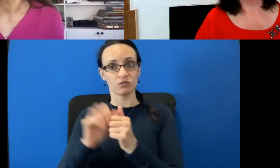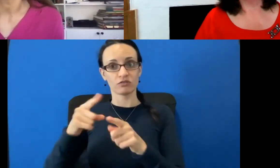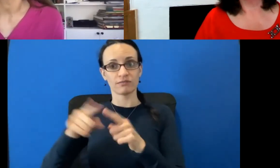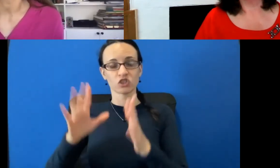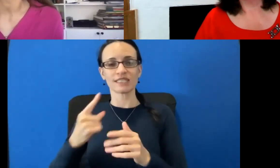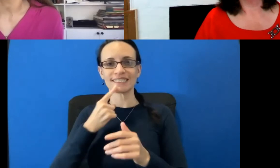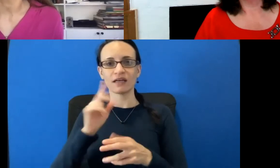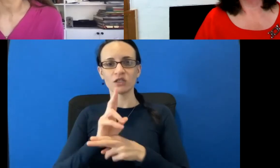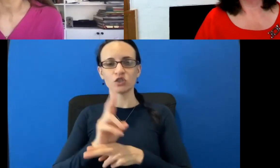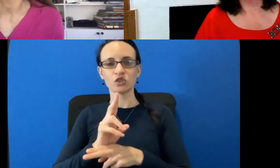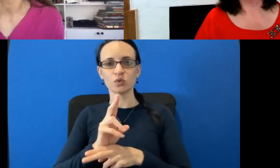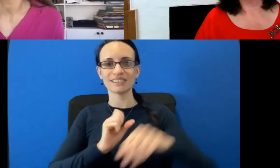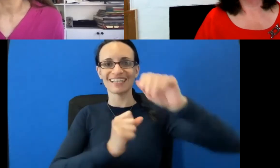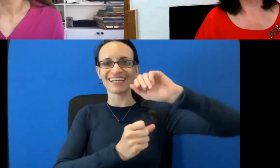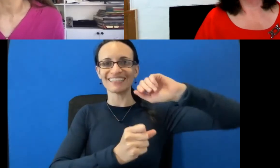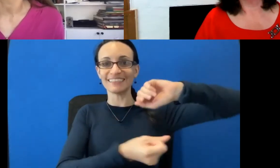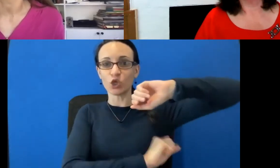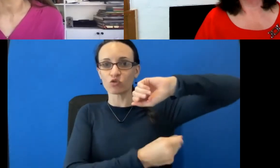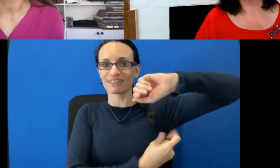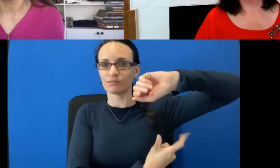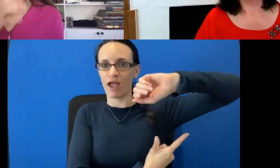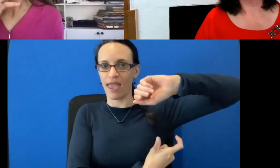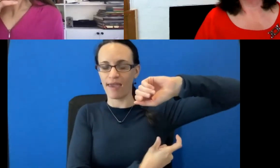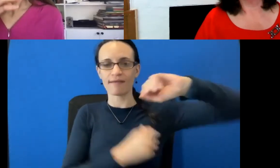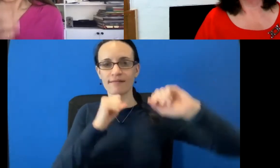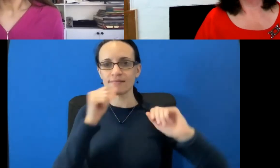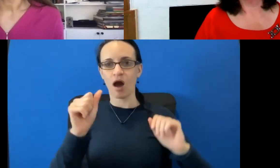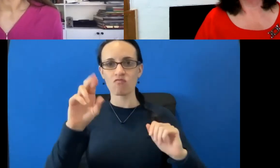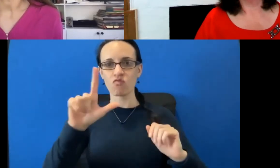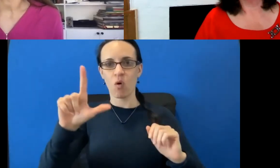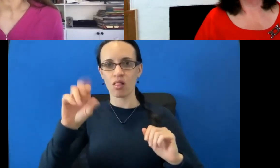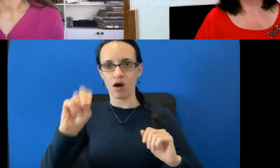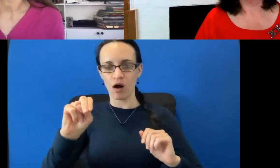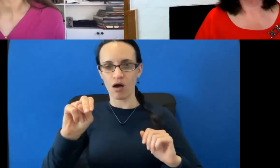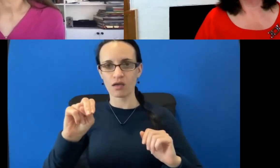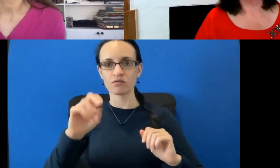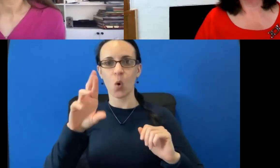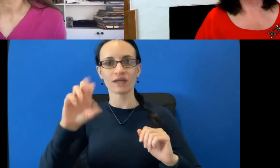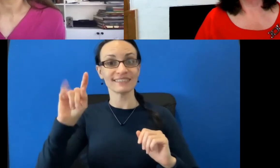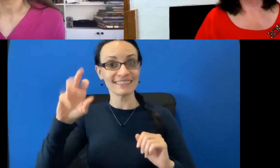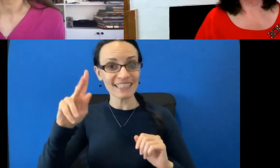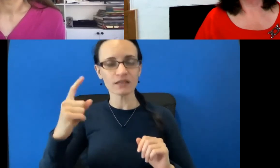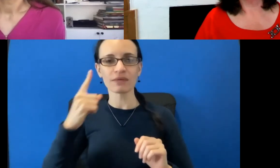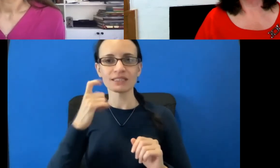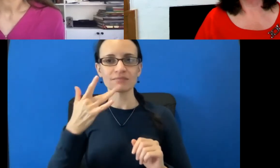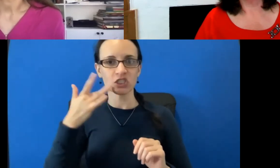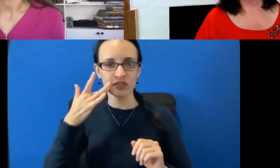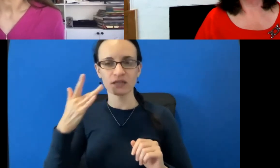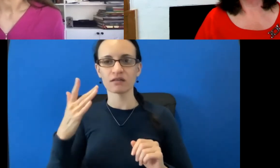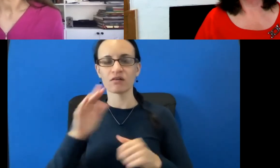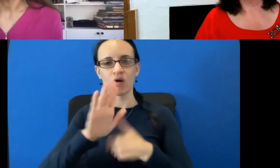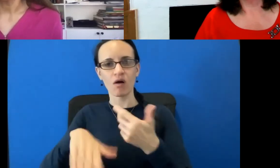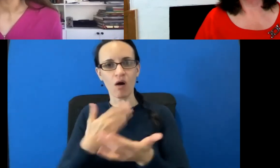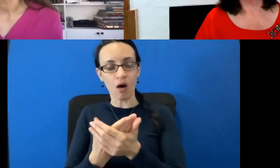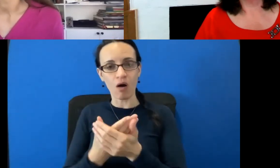as opposed to a solid stick or roll on because of bacteria. All of the deodorant sprays are antiperspirant. She'd like